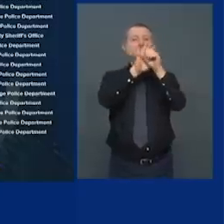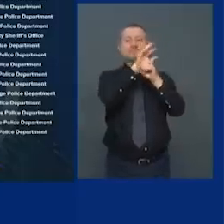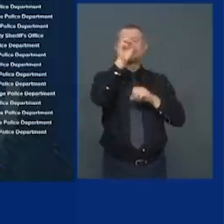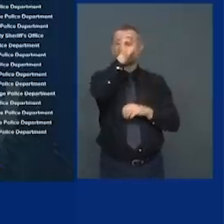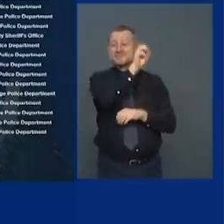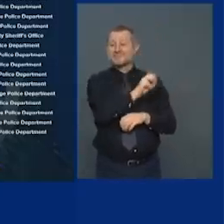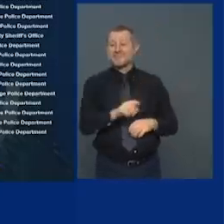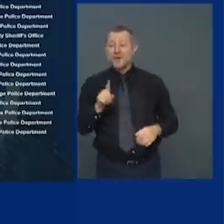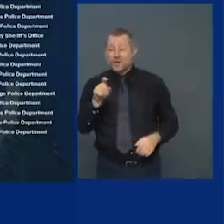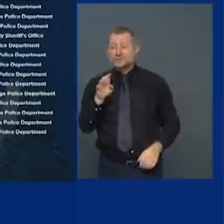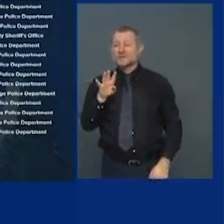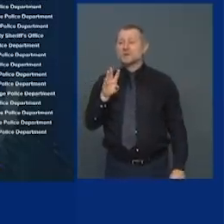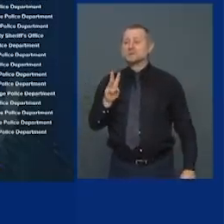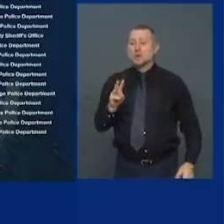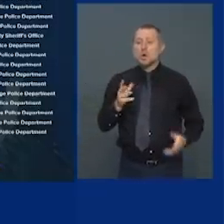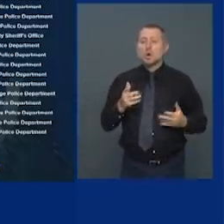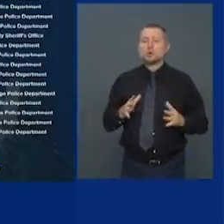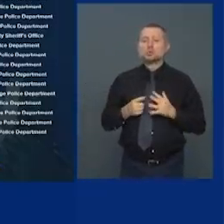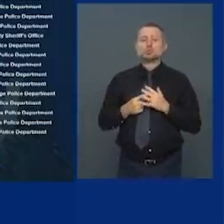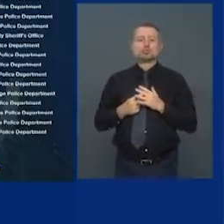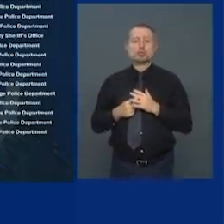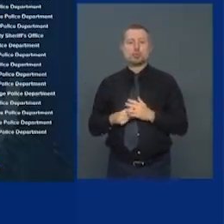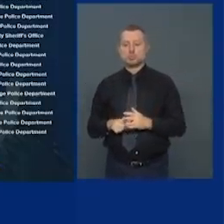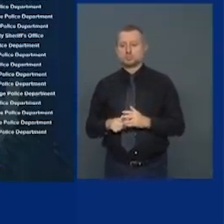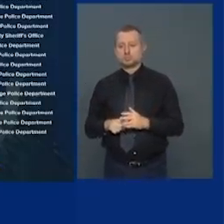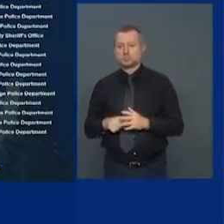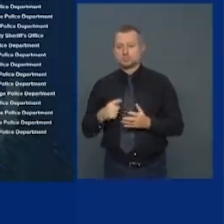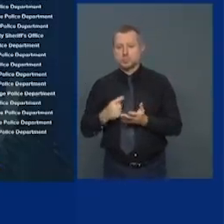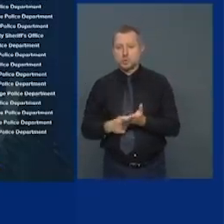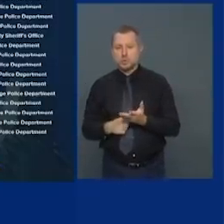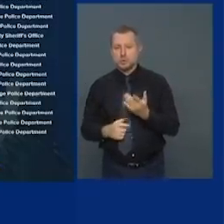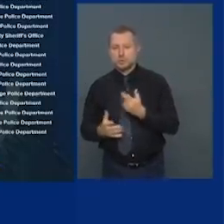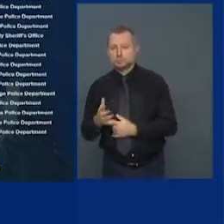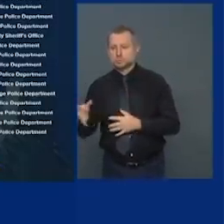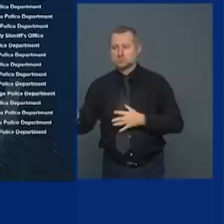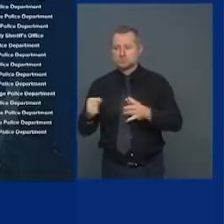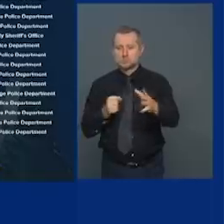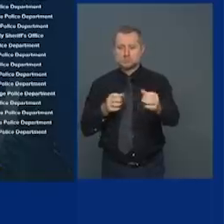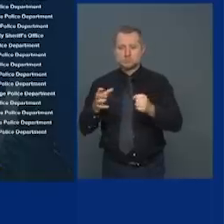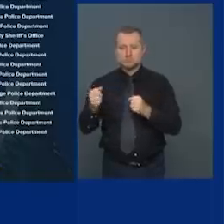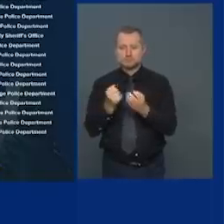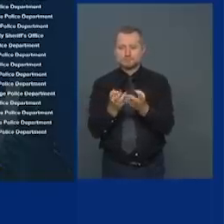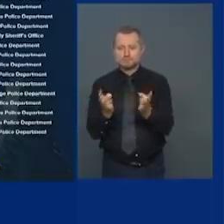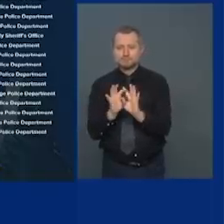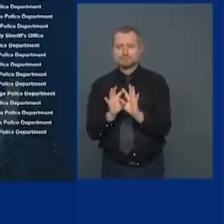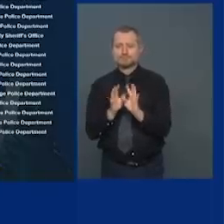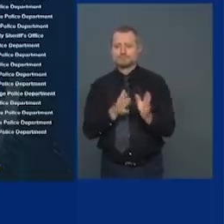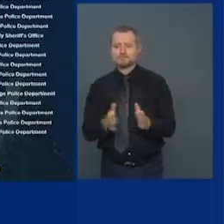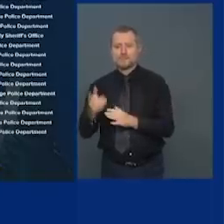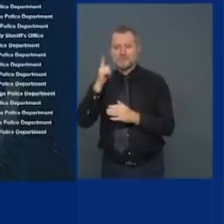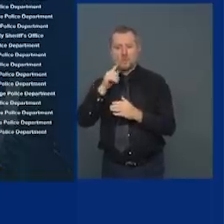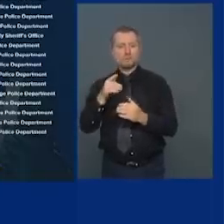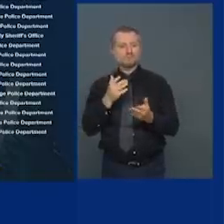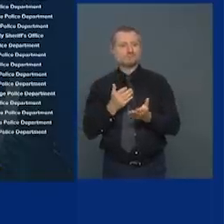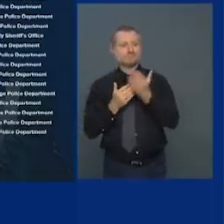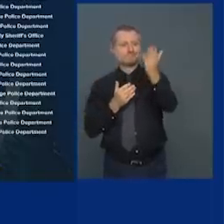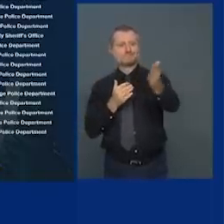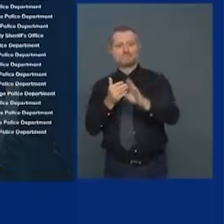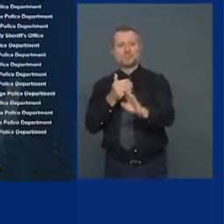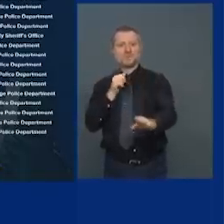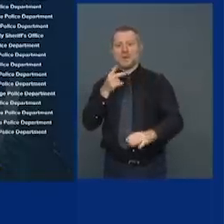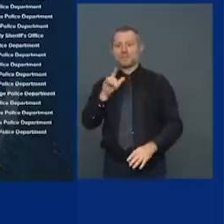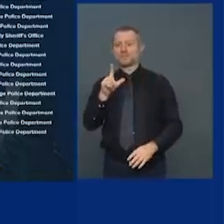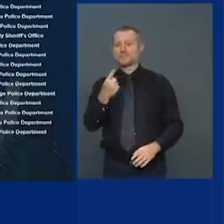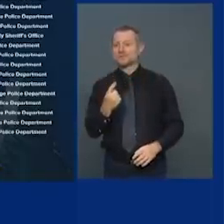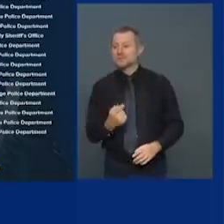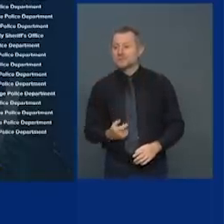146 started for next April you know what jurisdiction didn't start